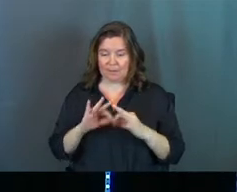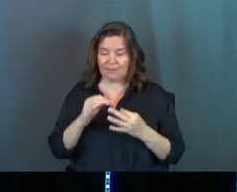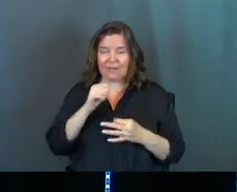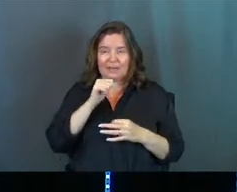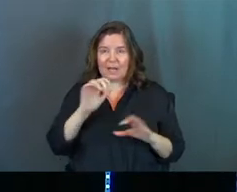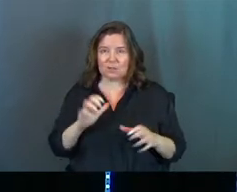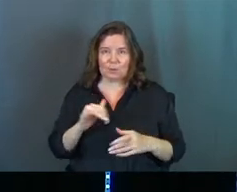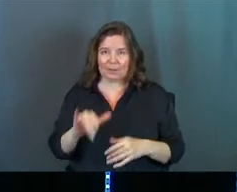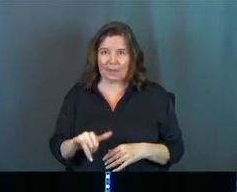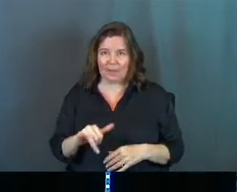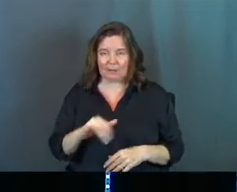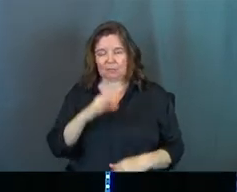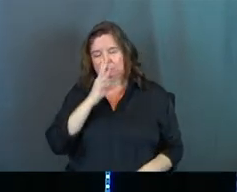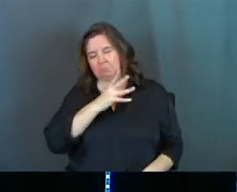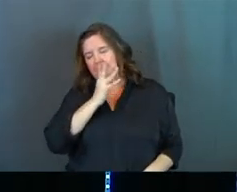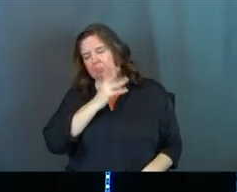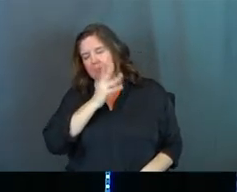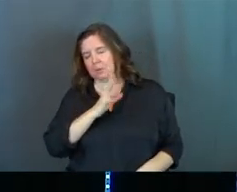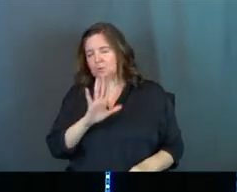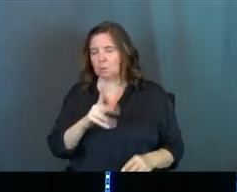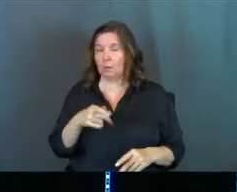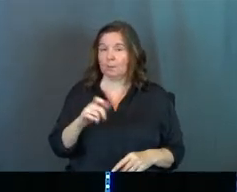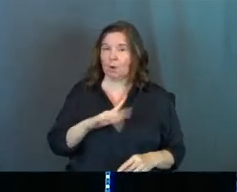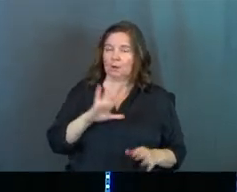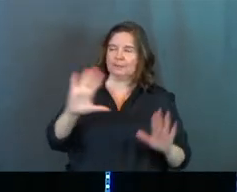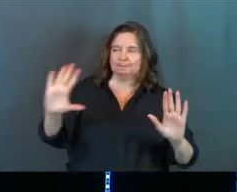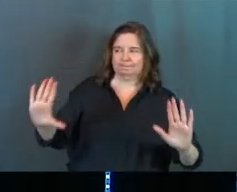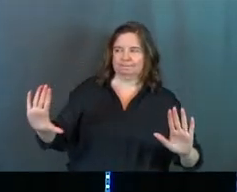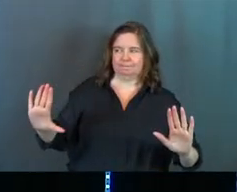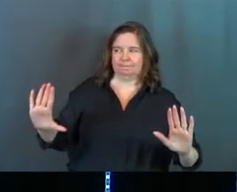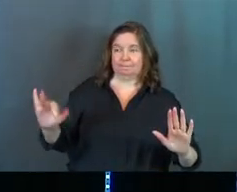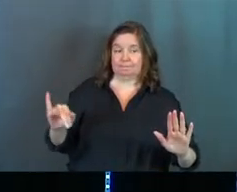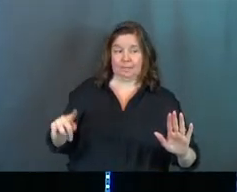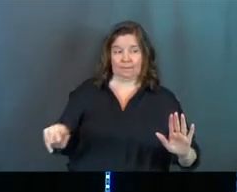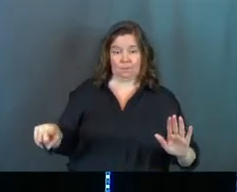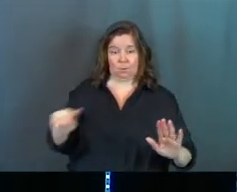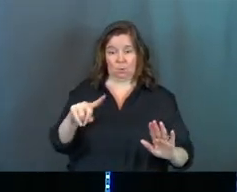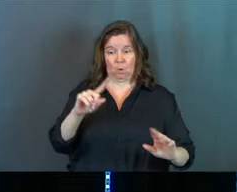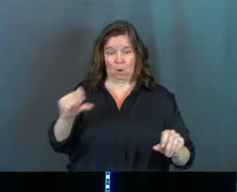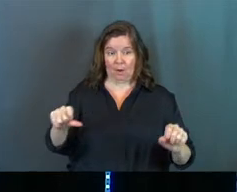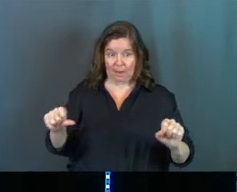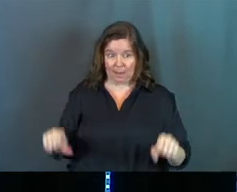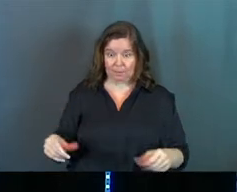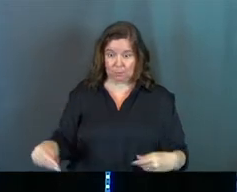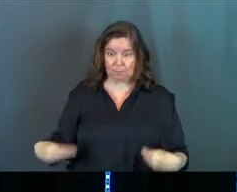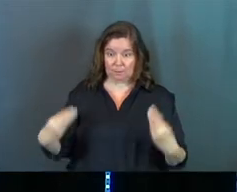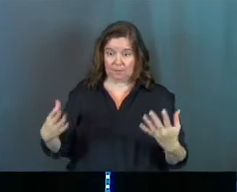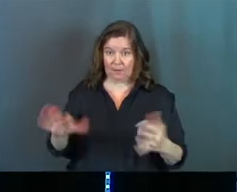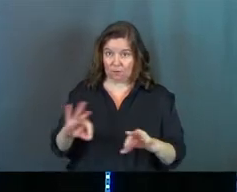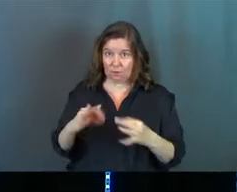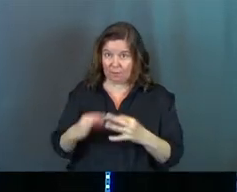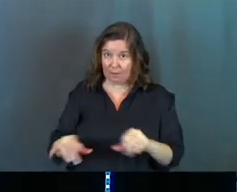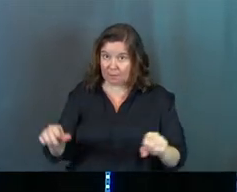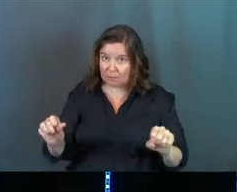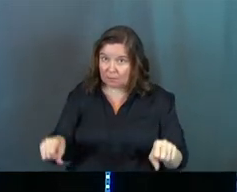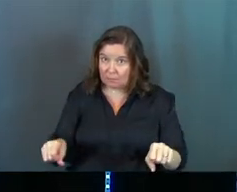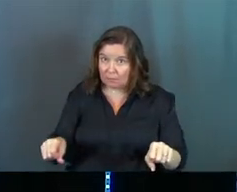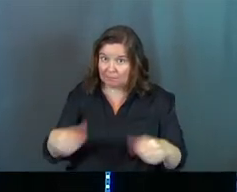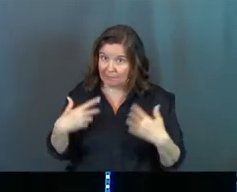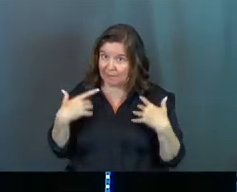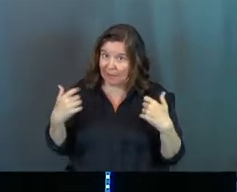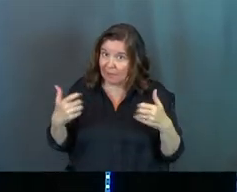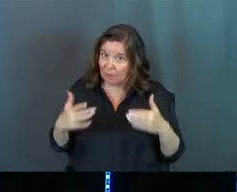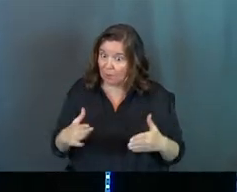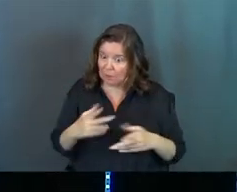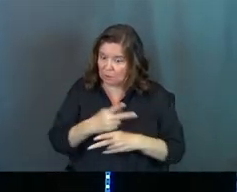just not doing that. So you have Paul coming and he's like, hold up. But if you are able to provide for your family in a